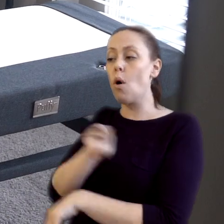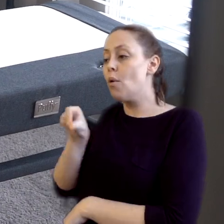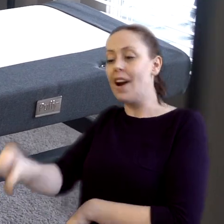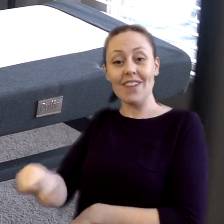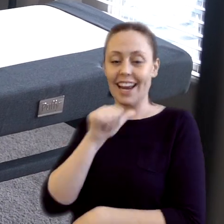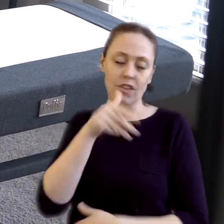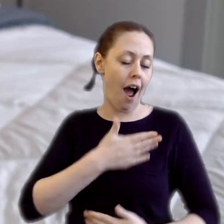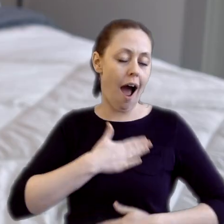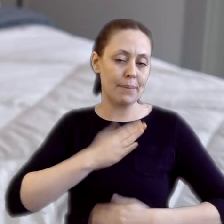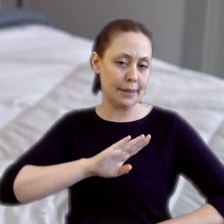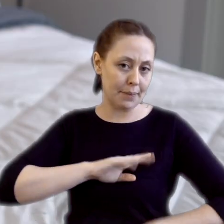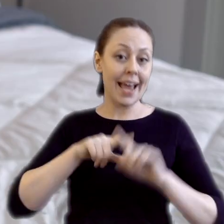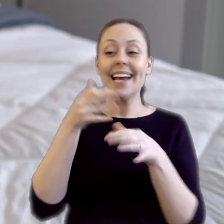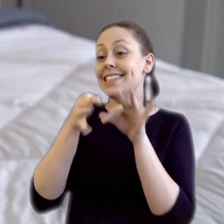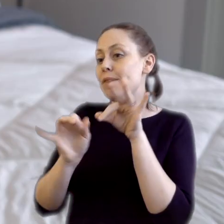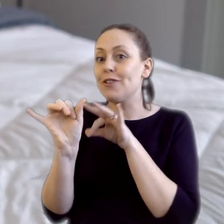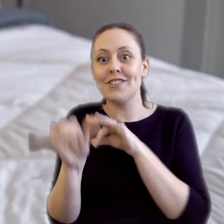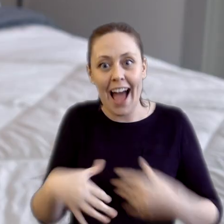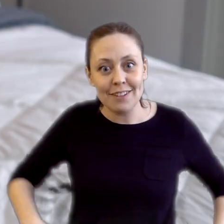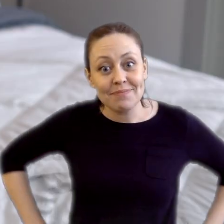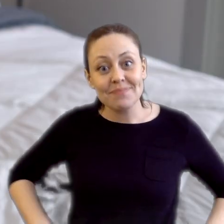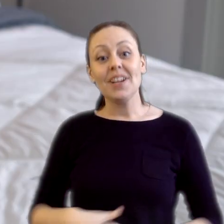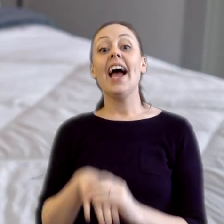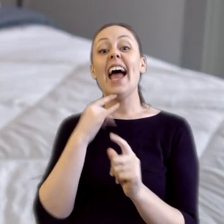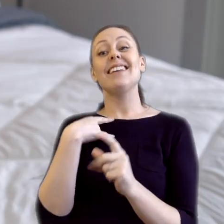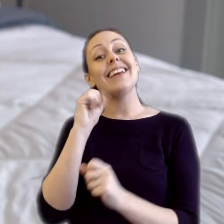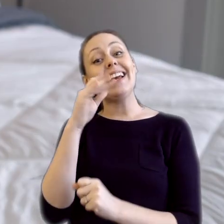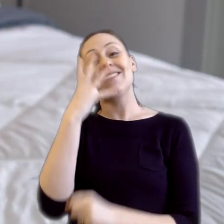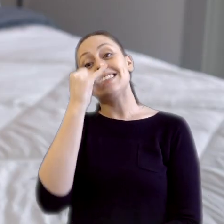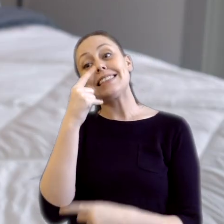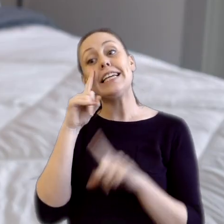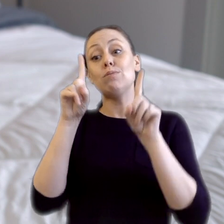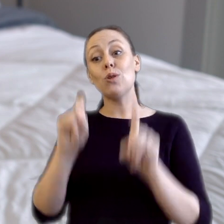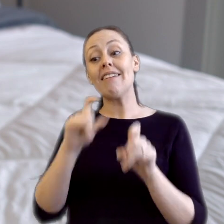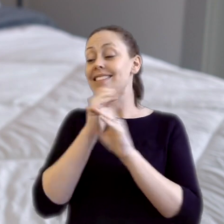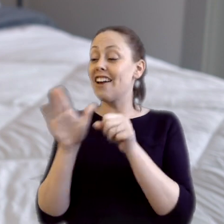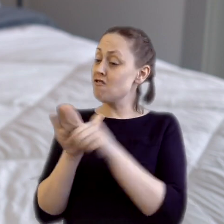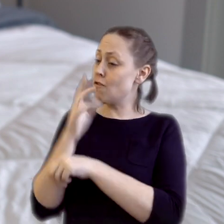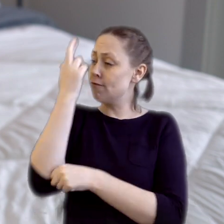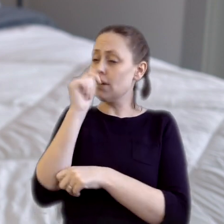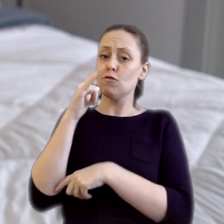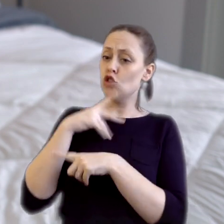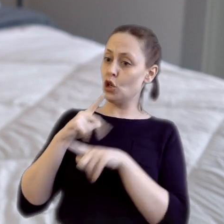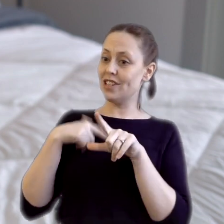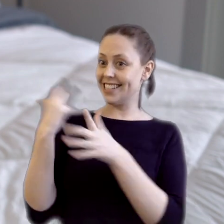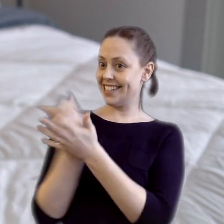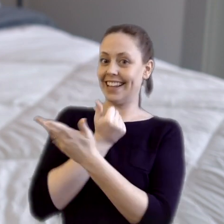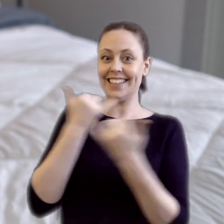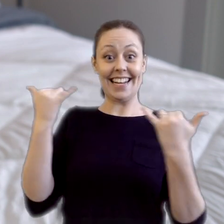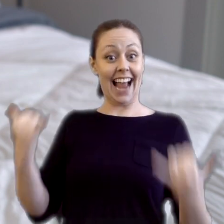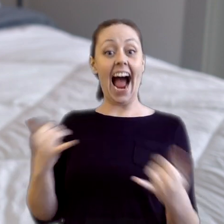if you're not happy. It's as simple as that. And if the sleep trial isn't enough reason to just grab this base now,